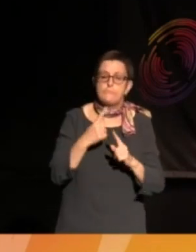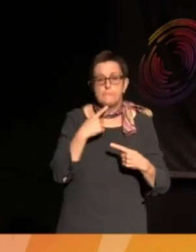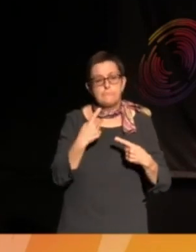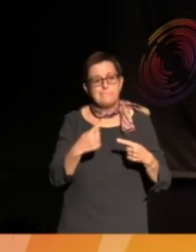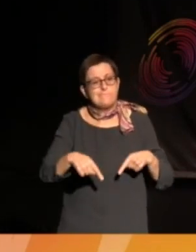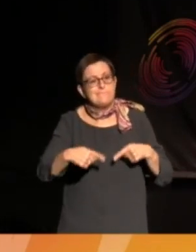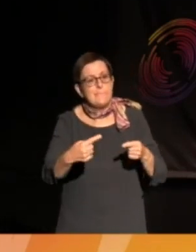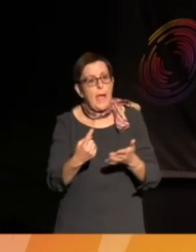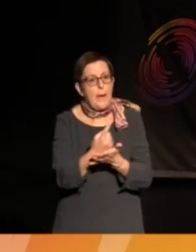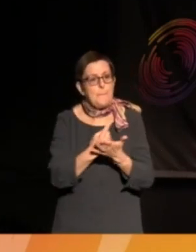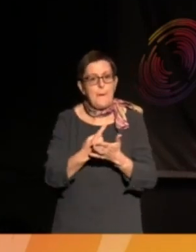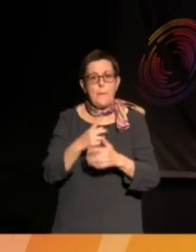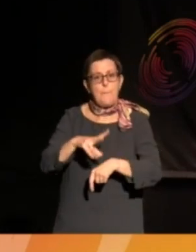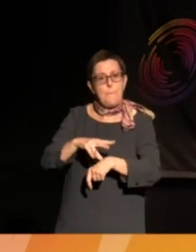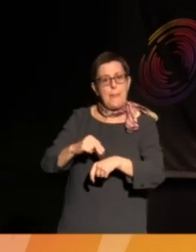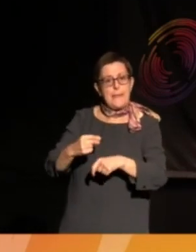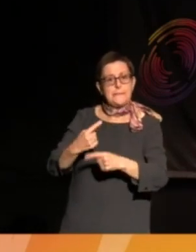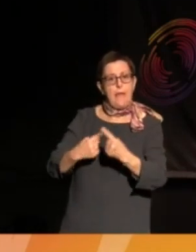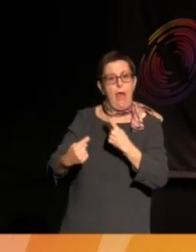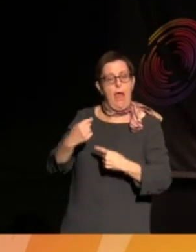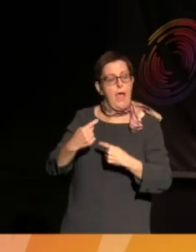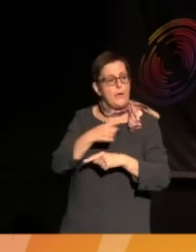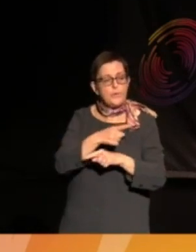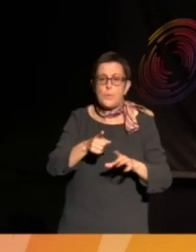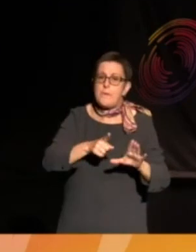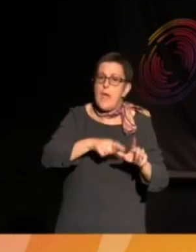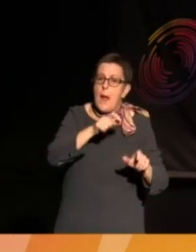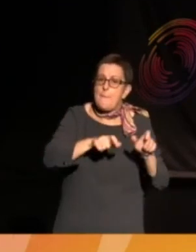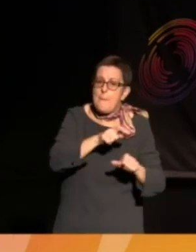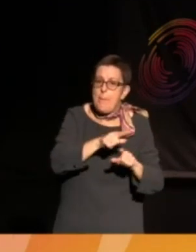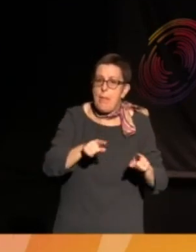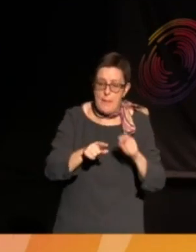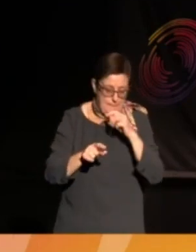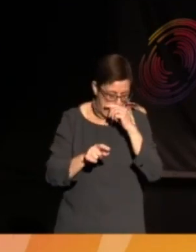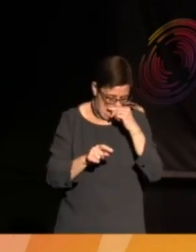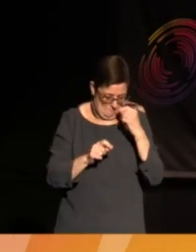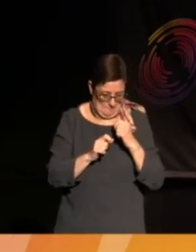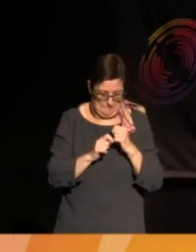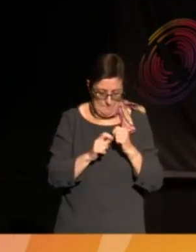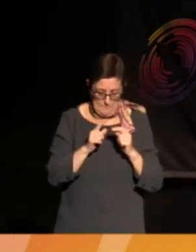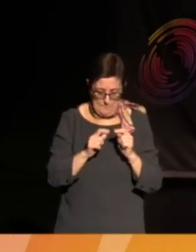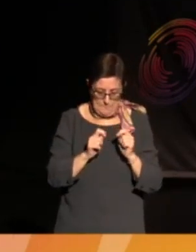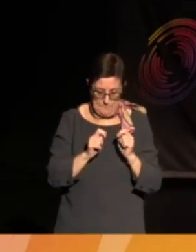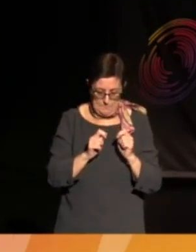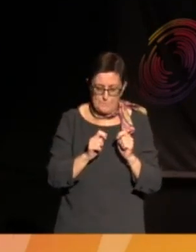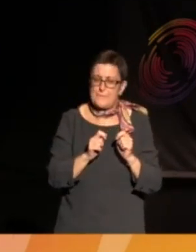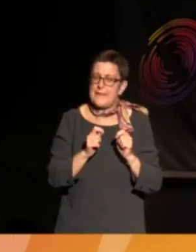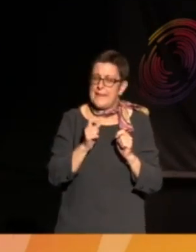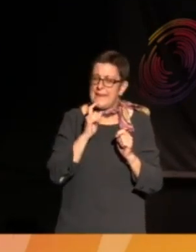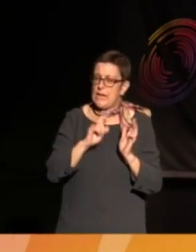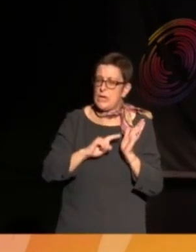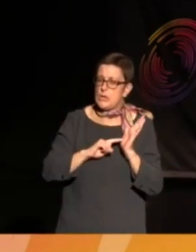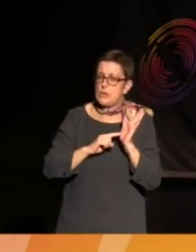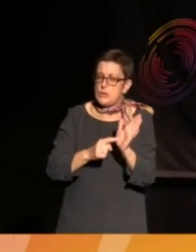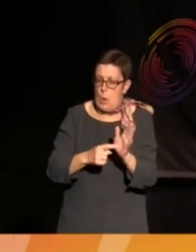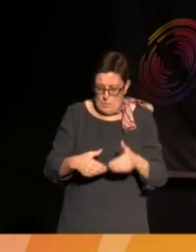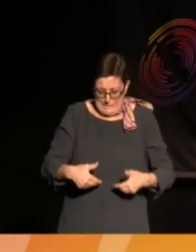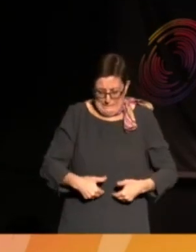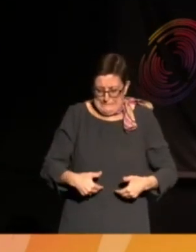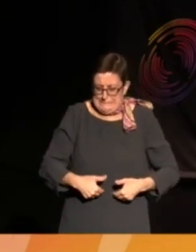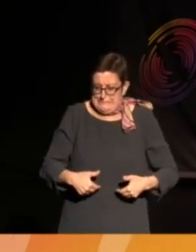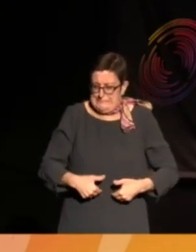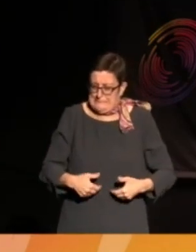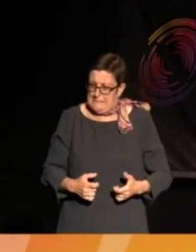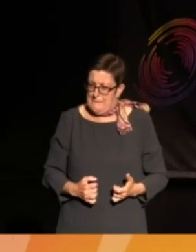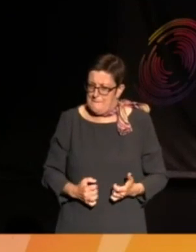and, you know, he showed both the fact that he had this still got this fire in his belly but also kind of what you were